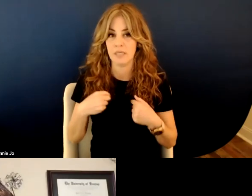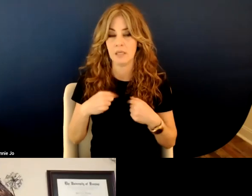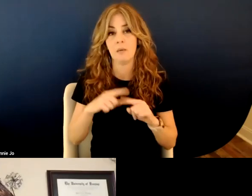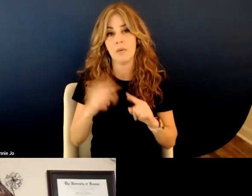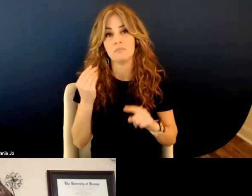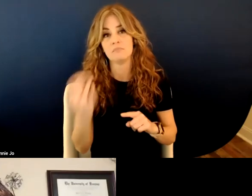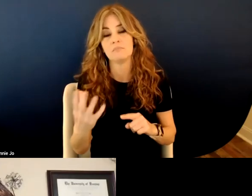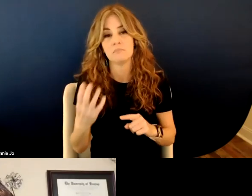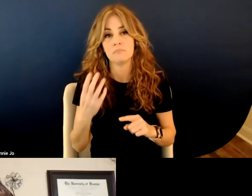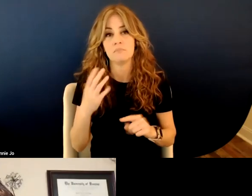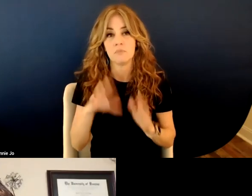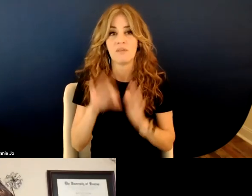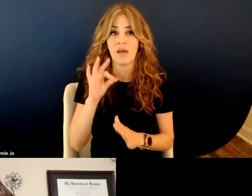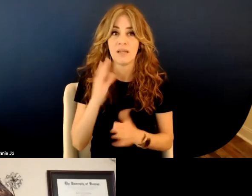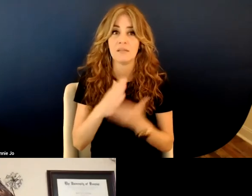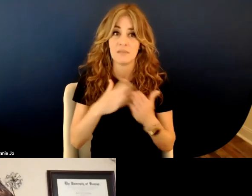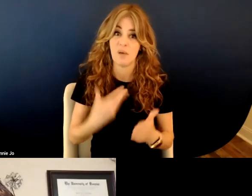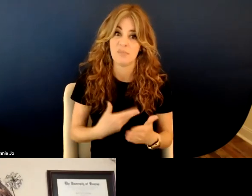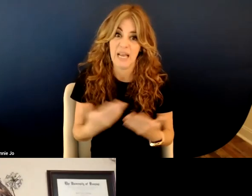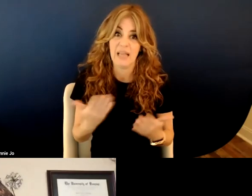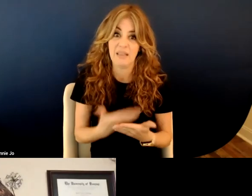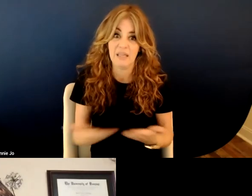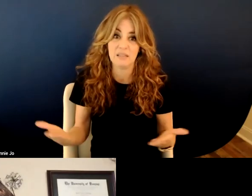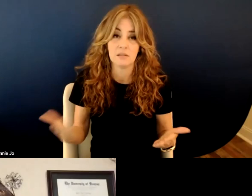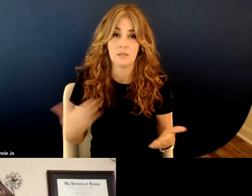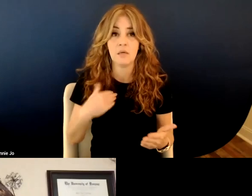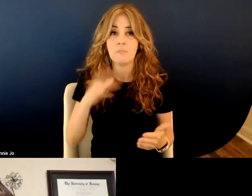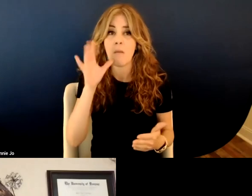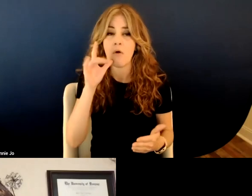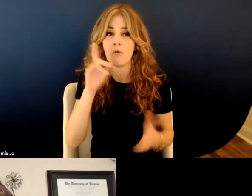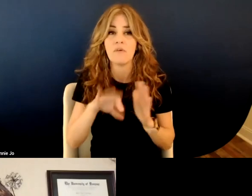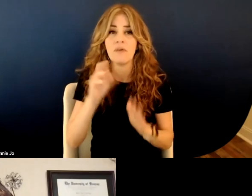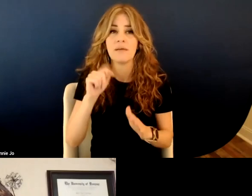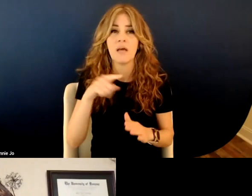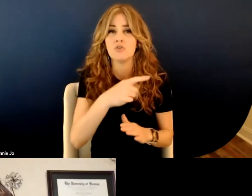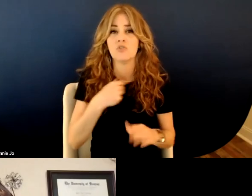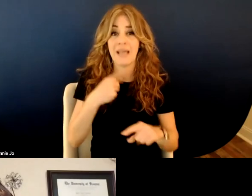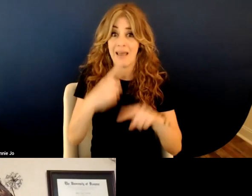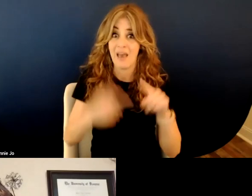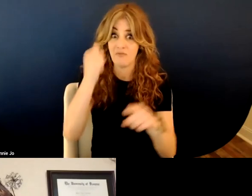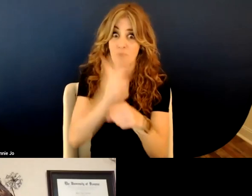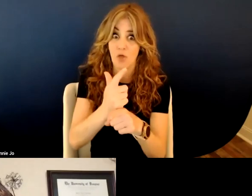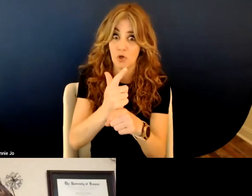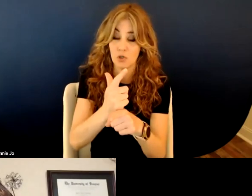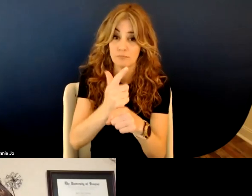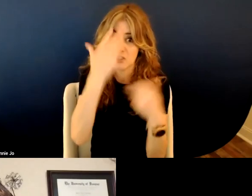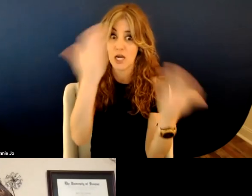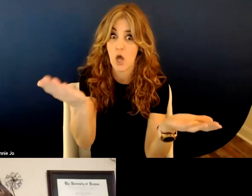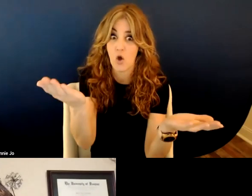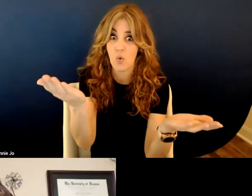that you can find out some pretty upsetting things. Um, my mother found out that she had a half brother she didn't know about.